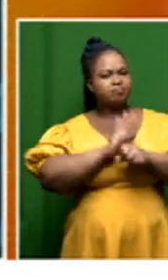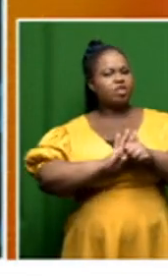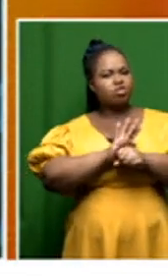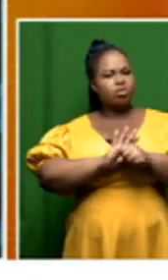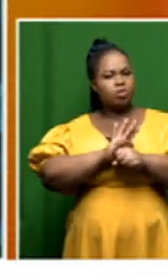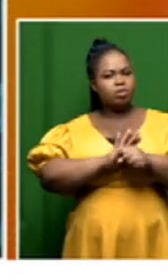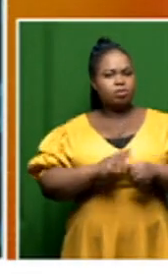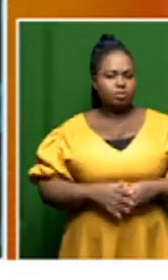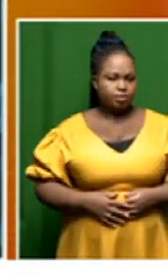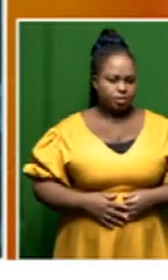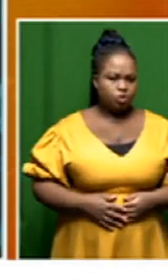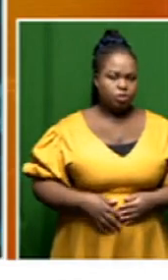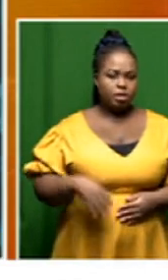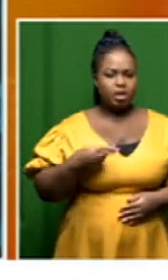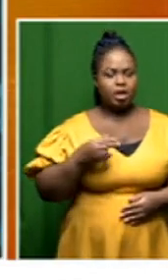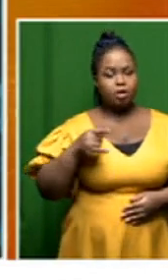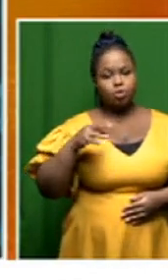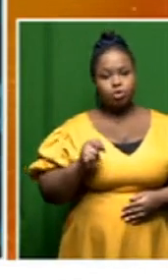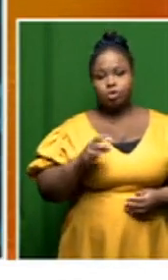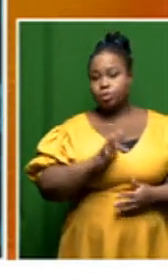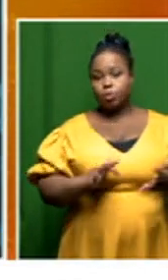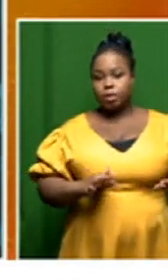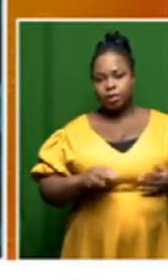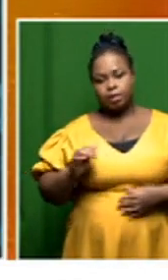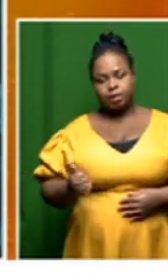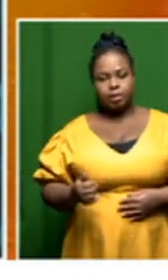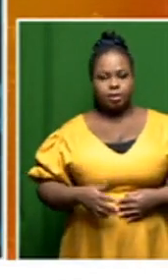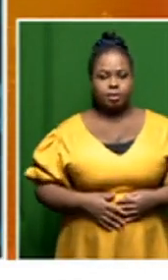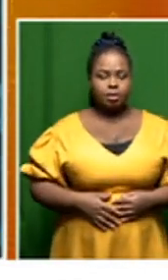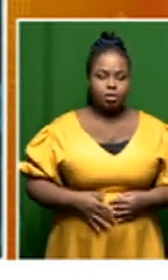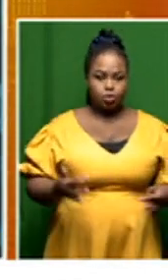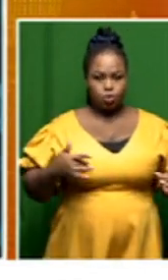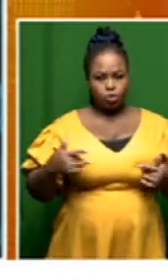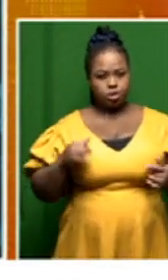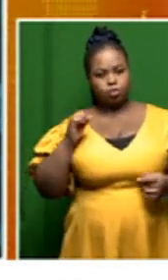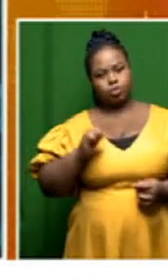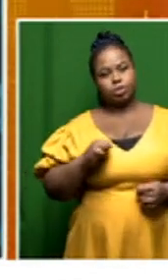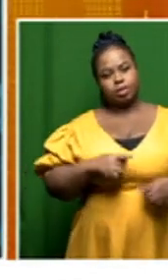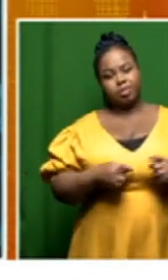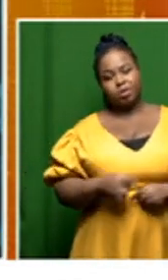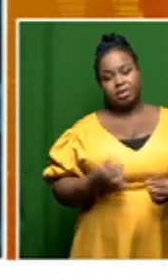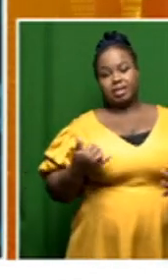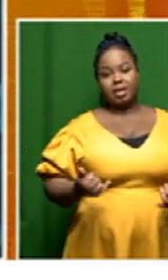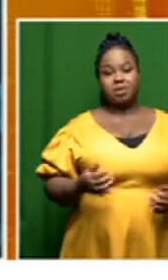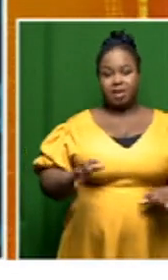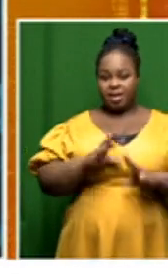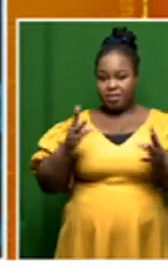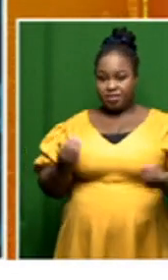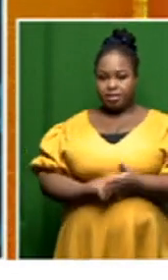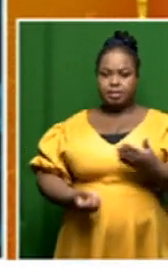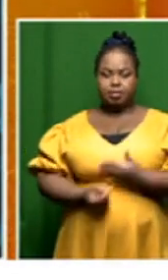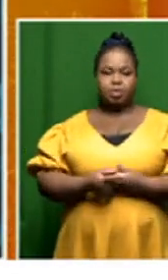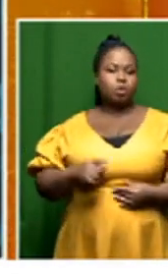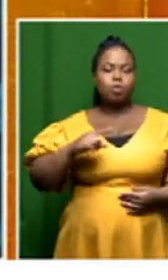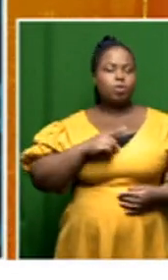to the um imam harun story and then of course your concerns around what is currently happening uh